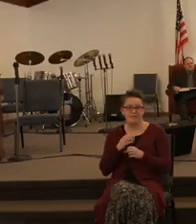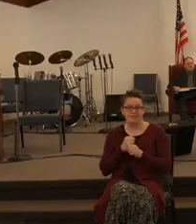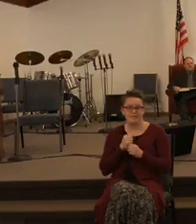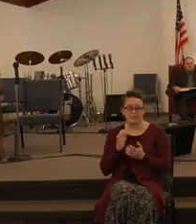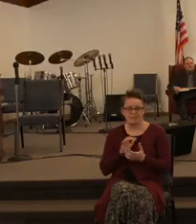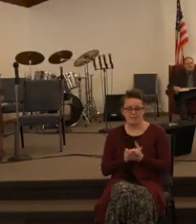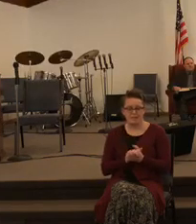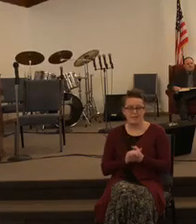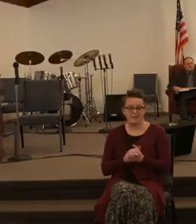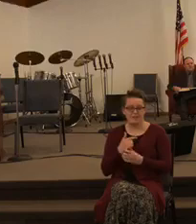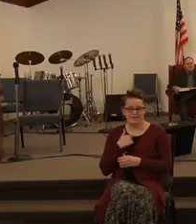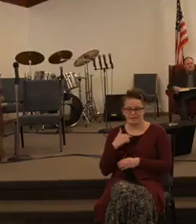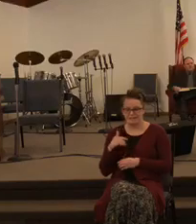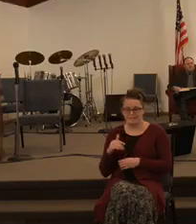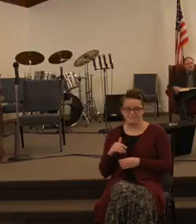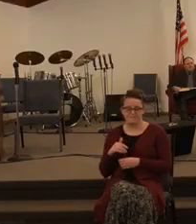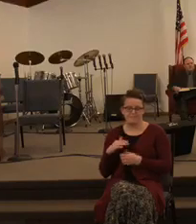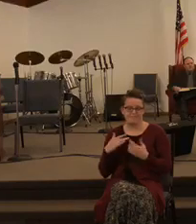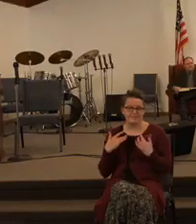I was just a young pup